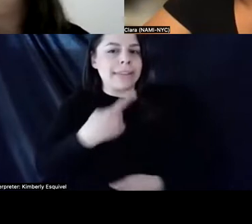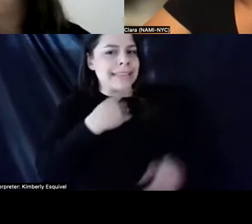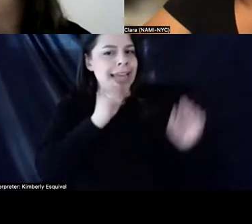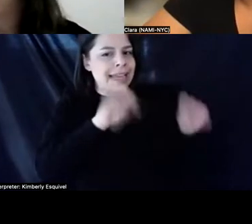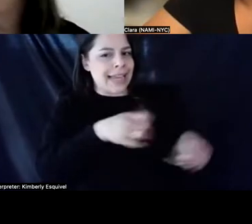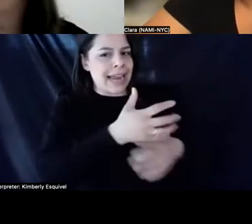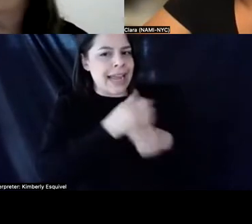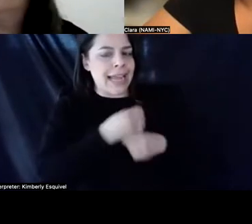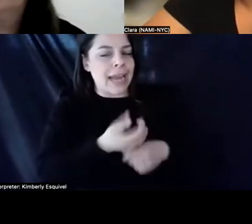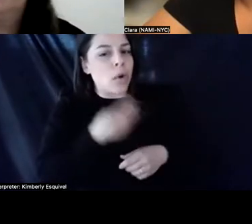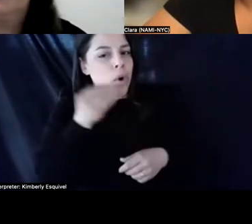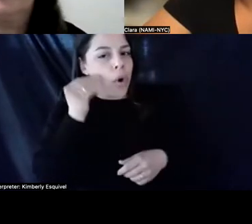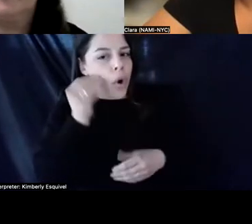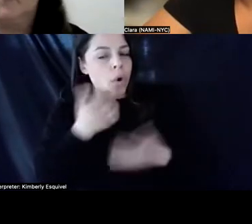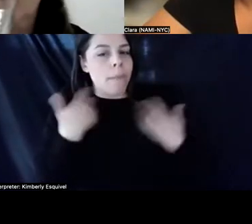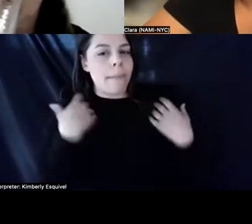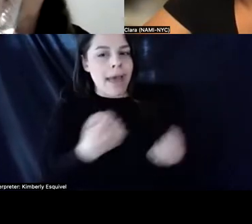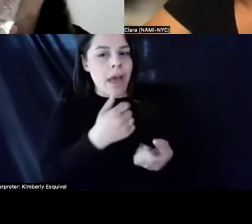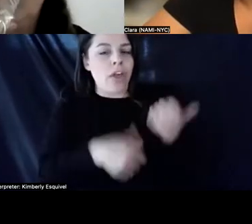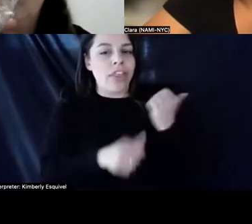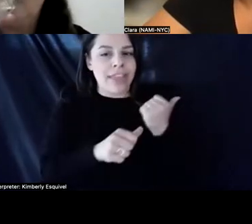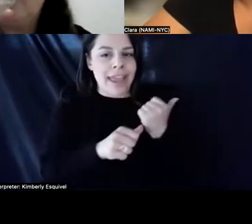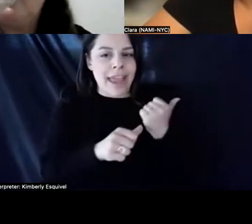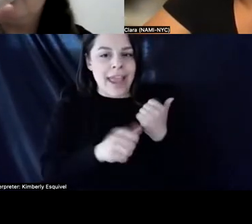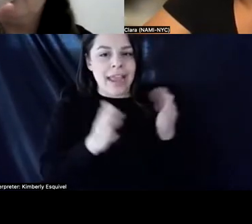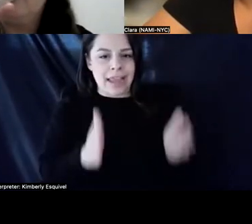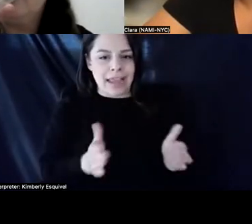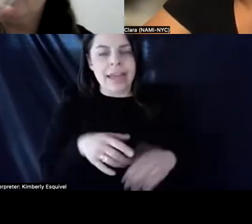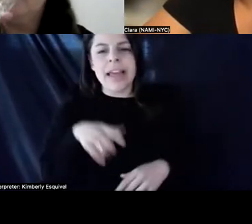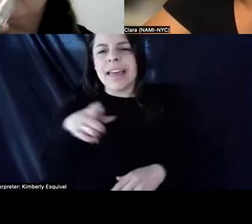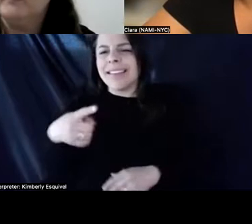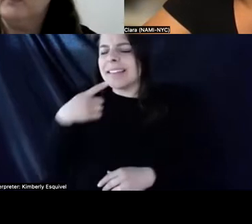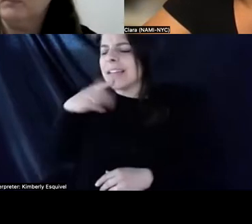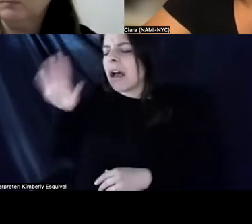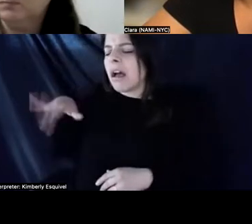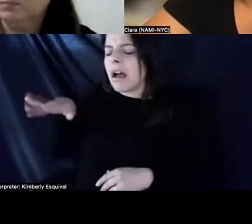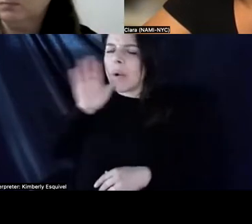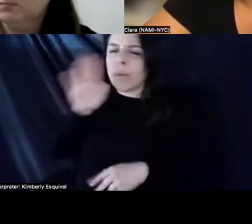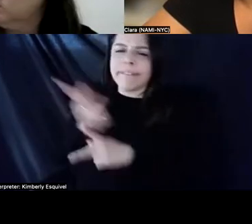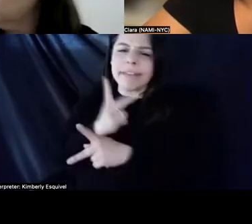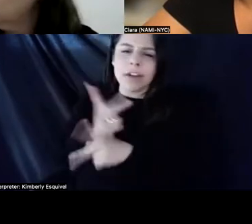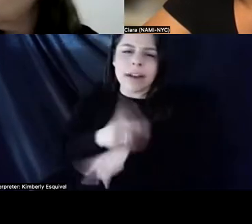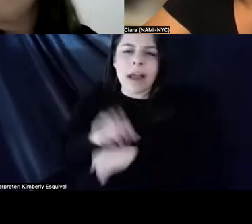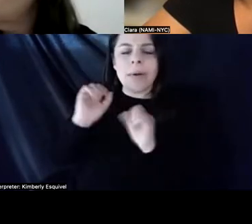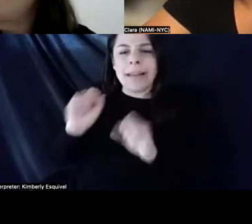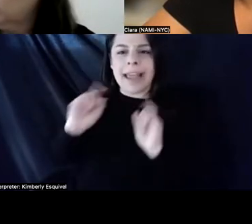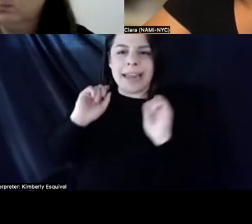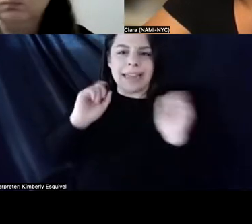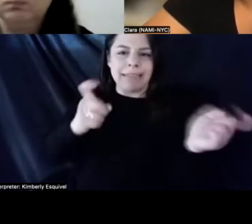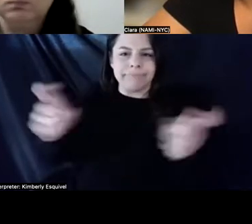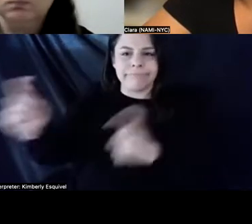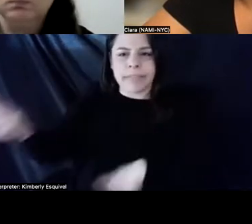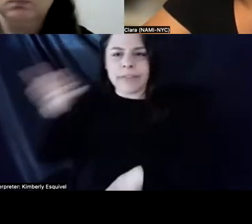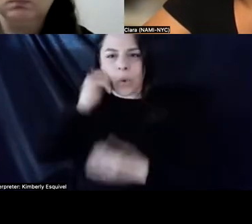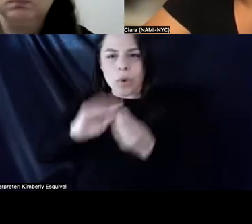And they, uh, I've been told, don't have to figure this out. Uh, I can give you a number out. No, I don't want you to give my